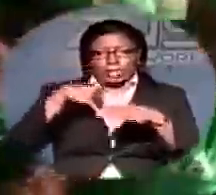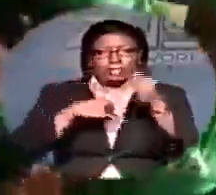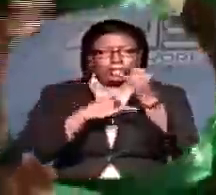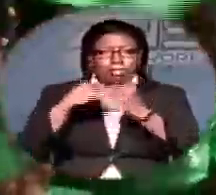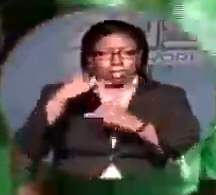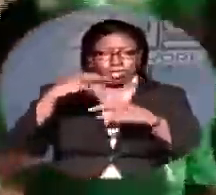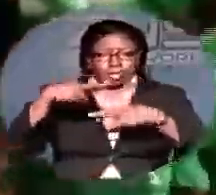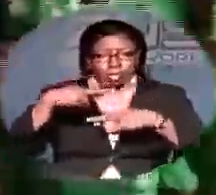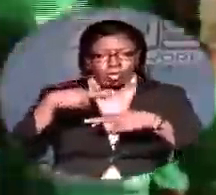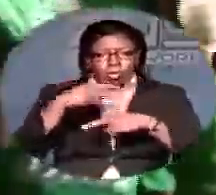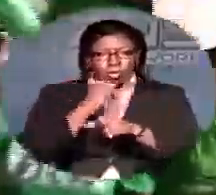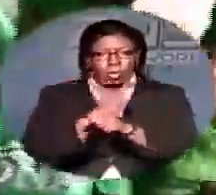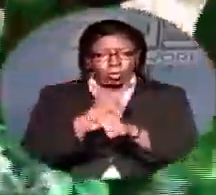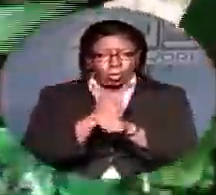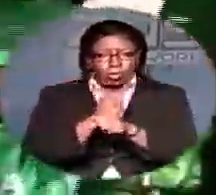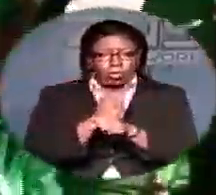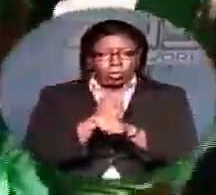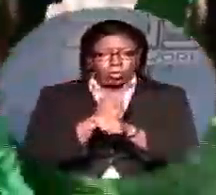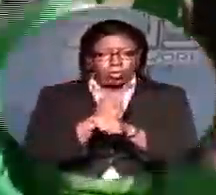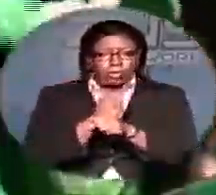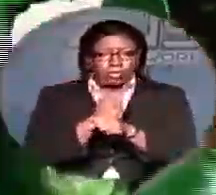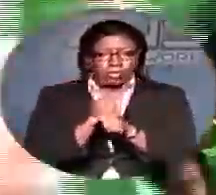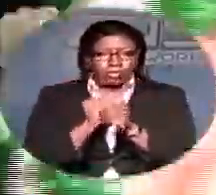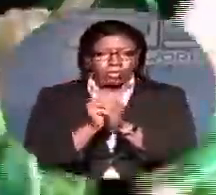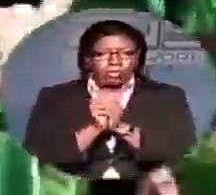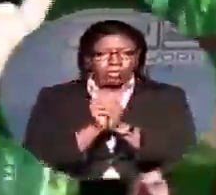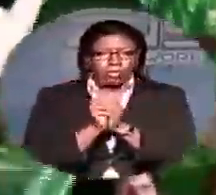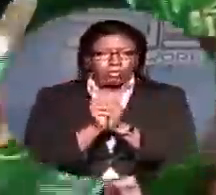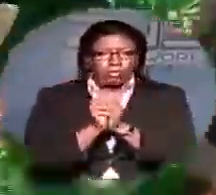leaving room for a foreclosure fund in its budget.